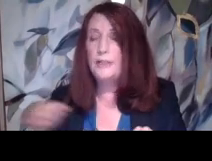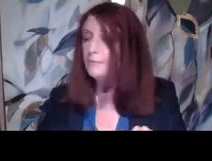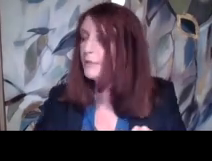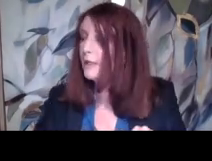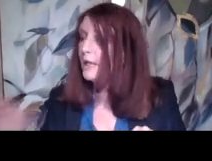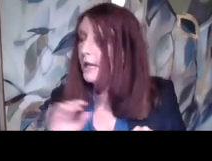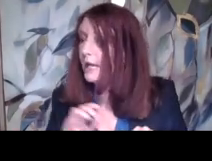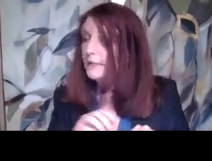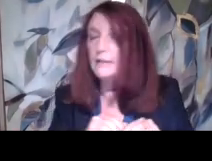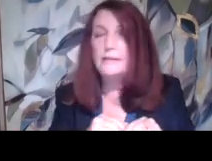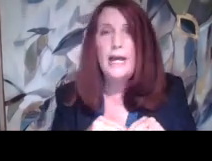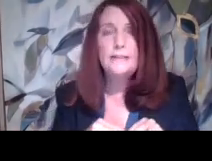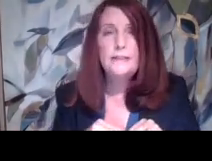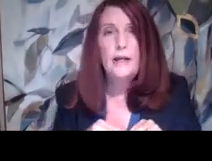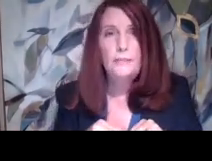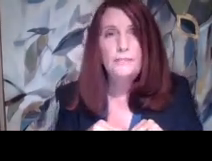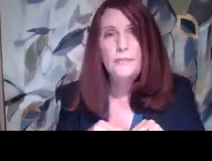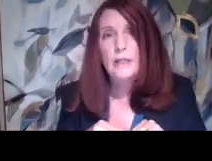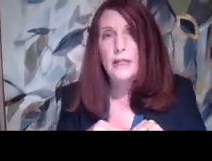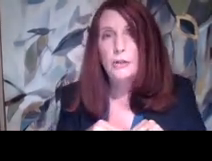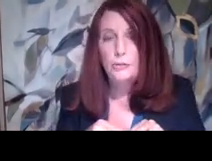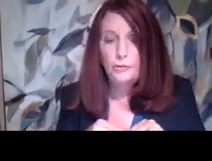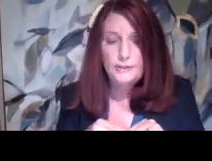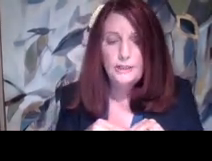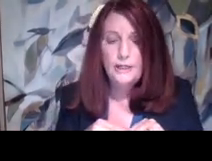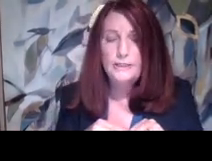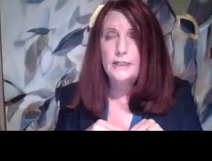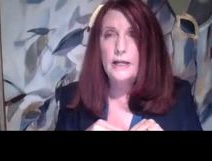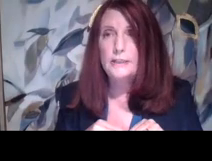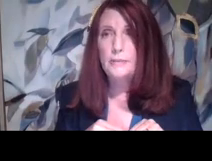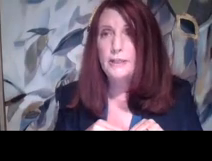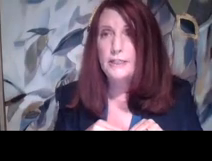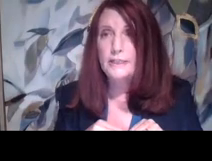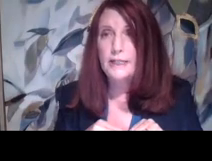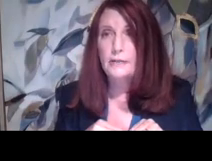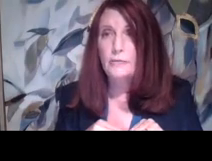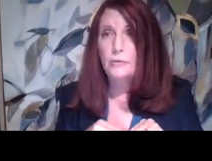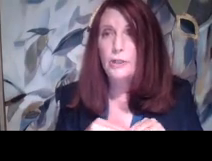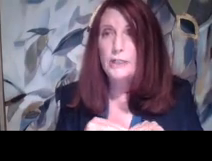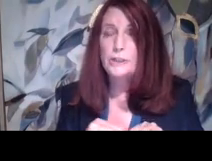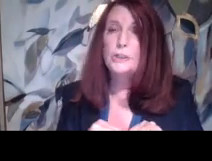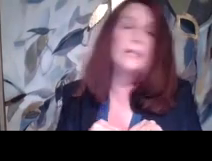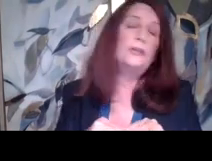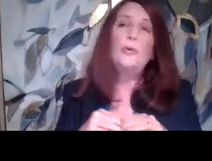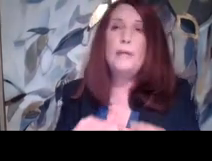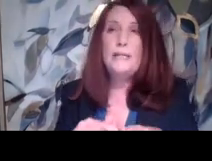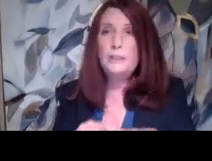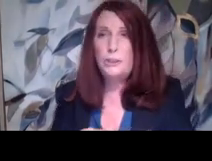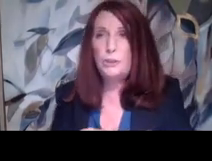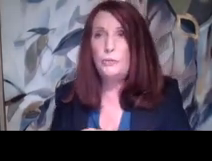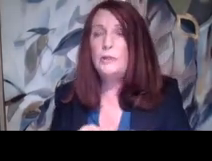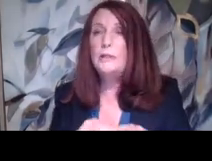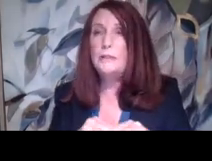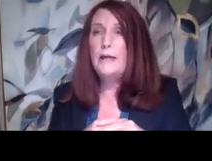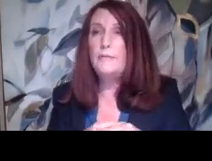opportunity. And that, um, uh, deny some of the things that you need to, that a school may